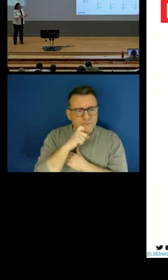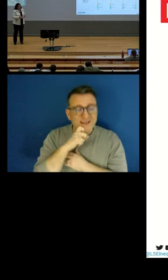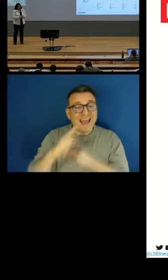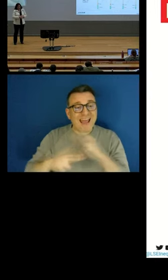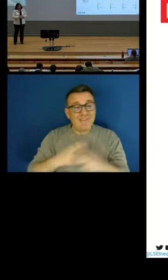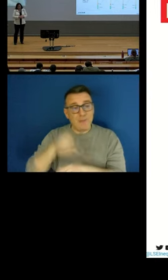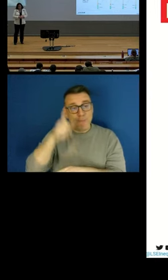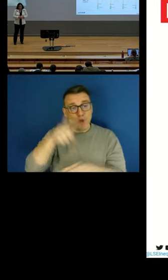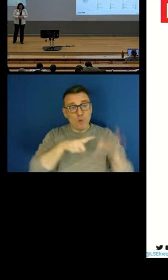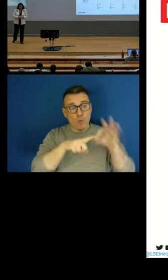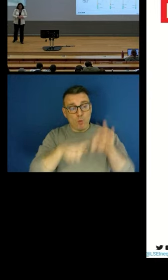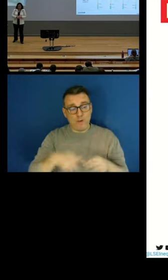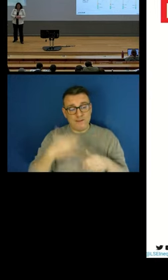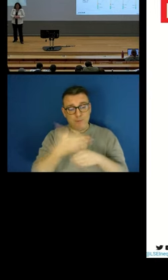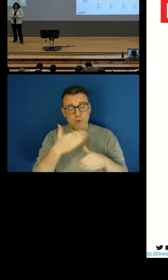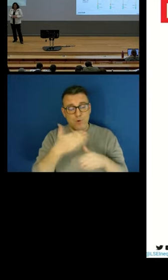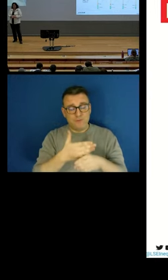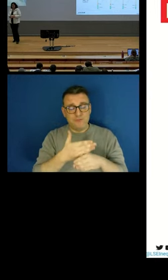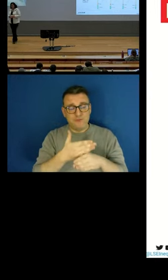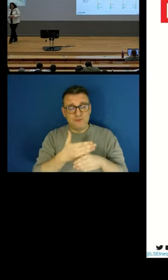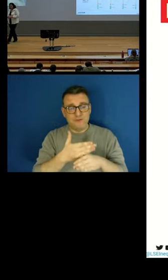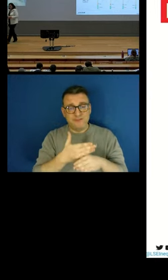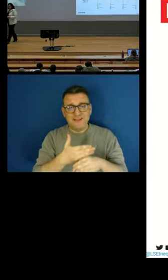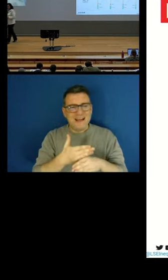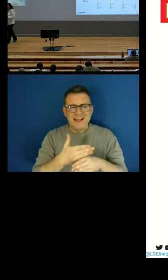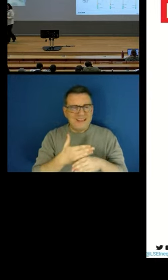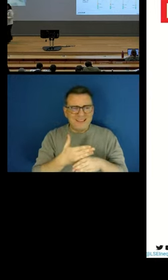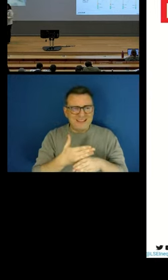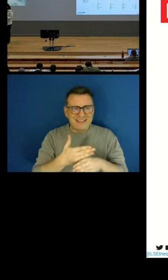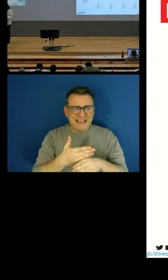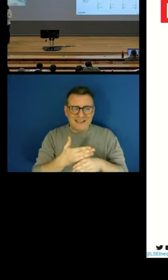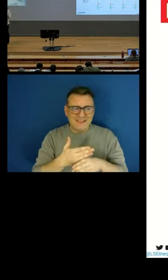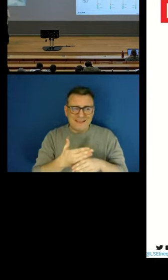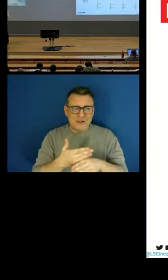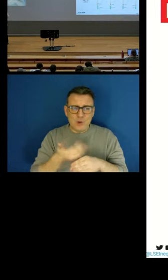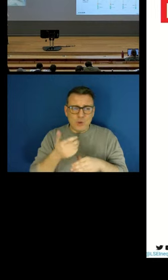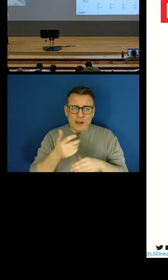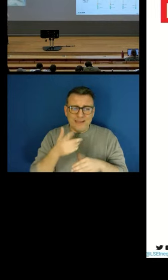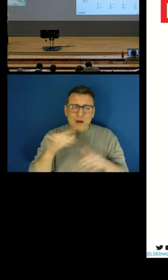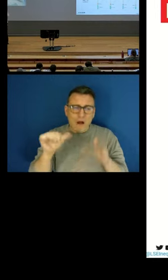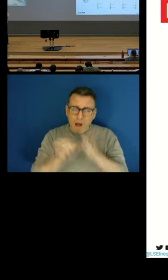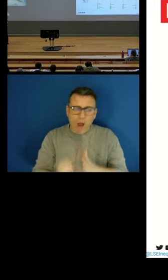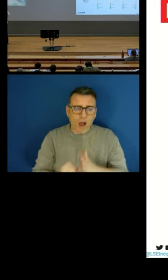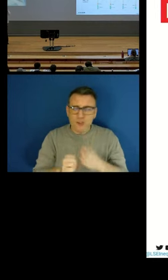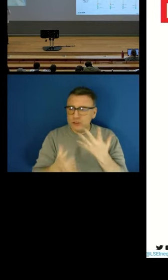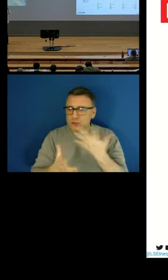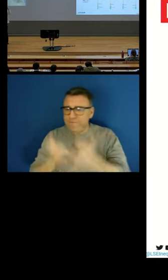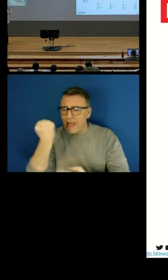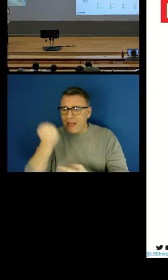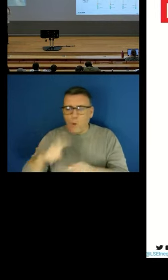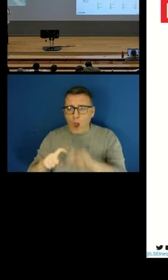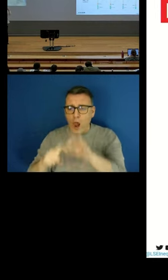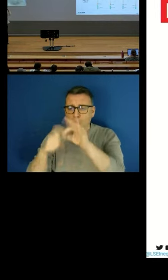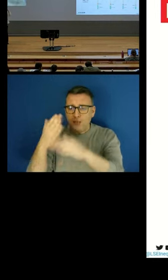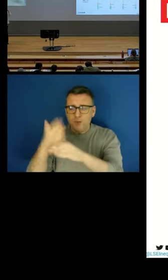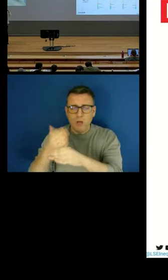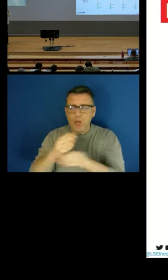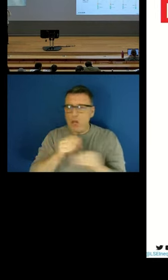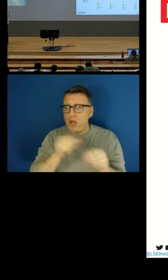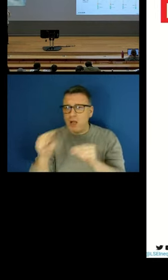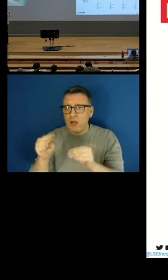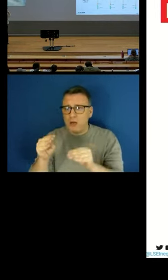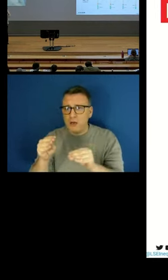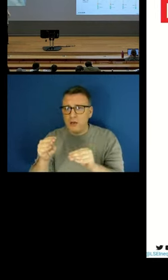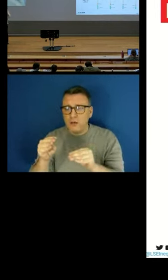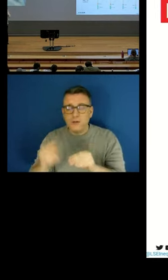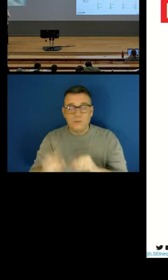very unlikely to find a good quality of job. There's very little movement between poor quality employment,